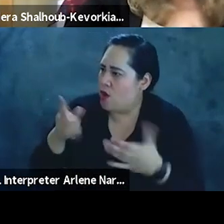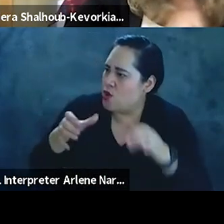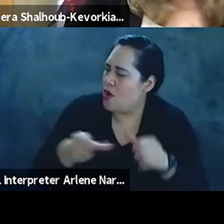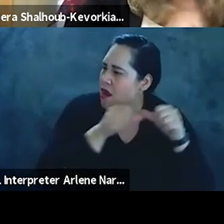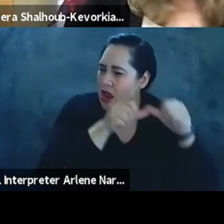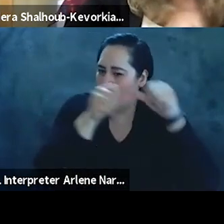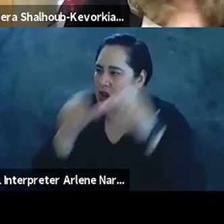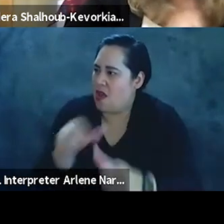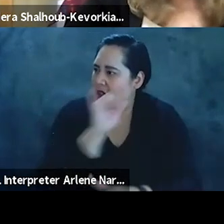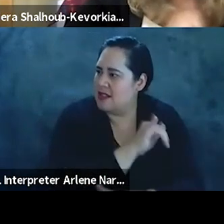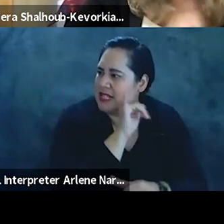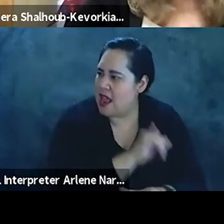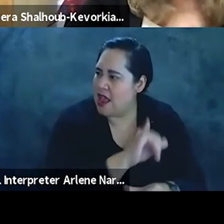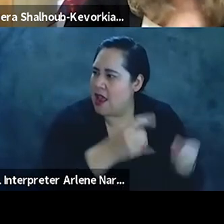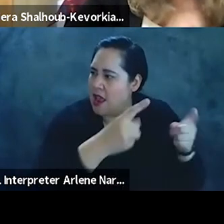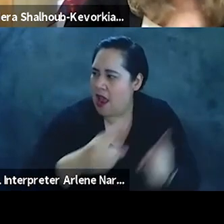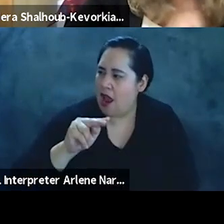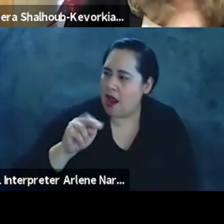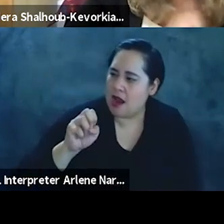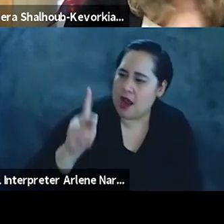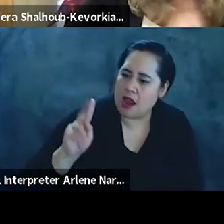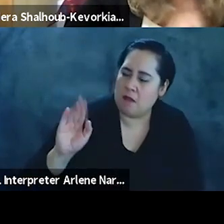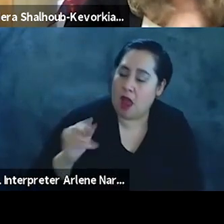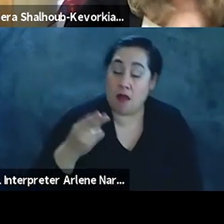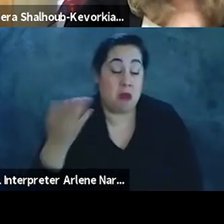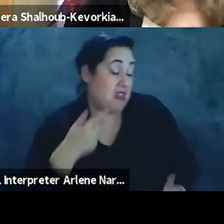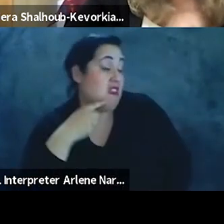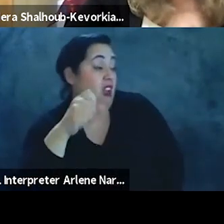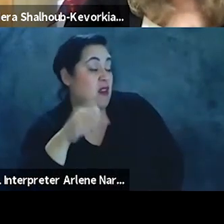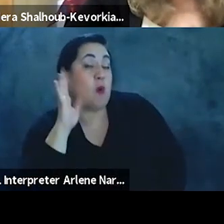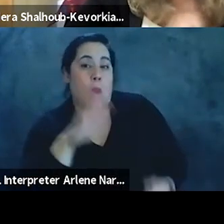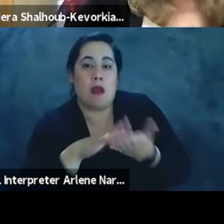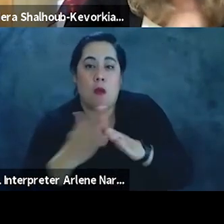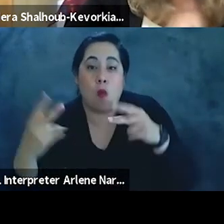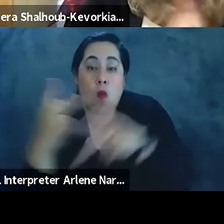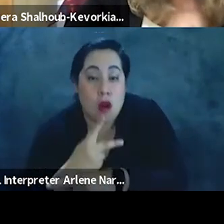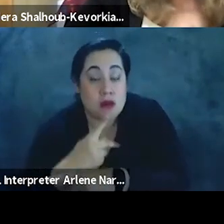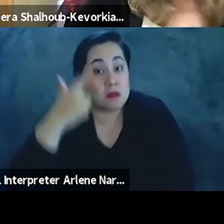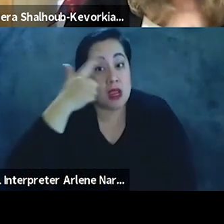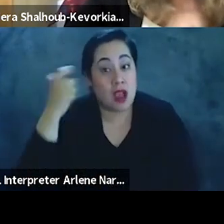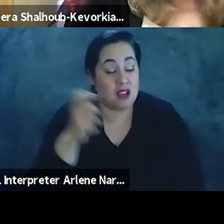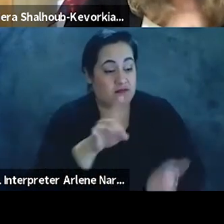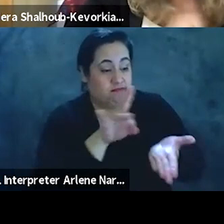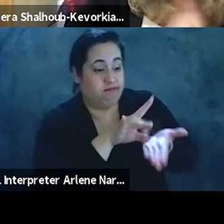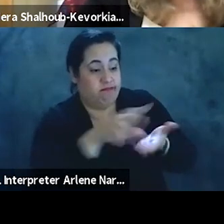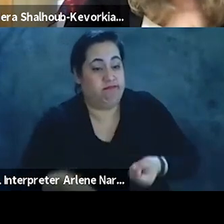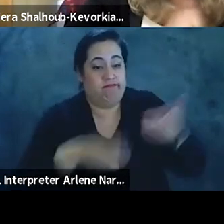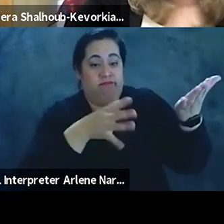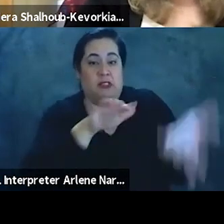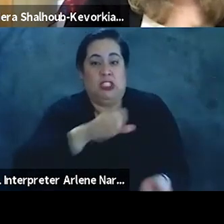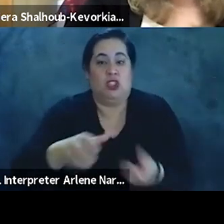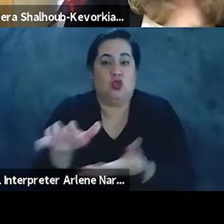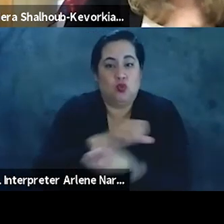continuation of that Nakba, they may well just say yes, and it will get worse, because expulsion and destruction